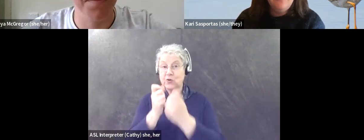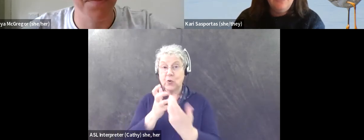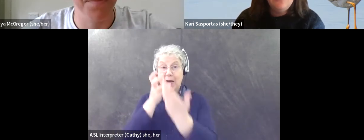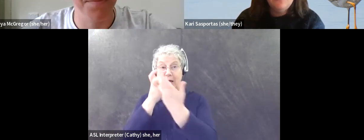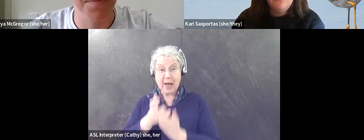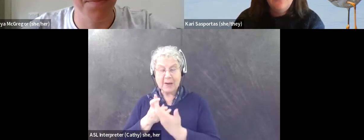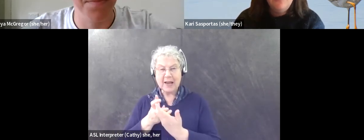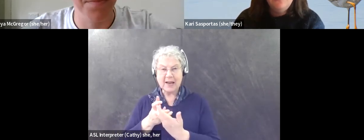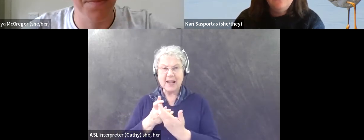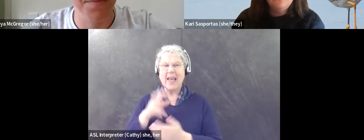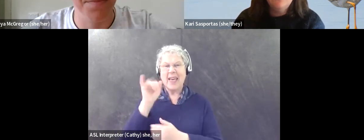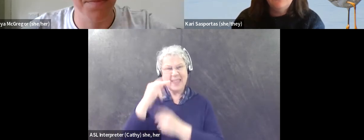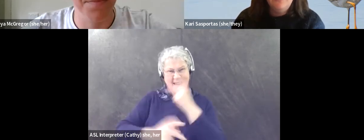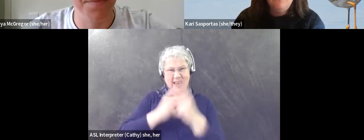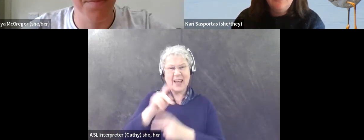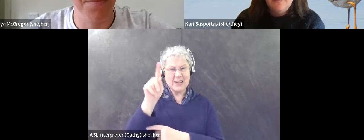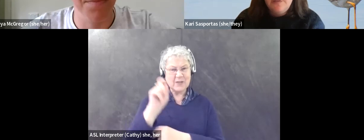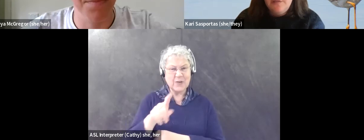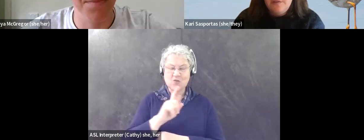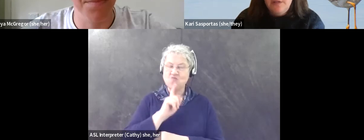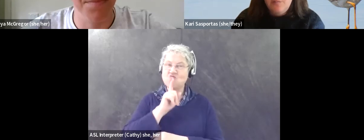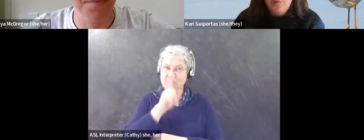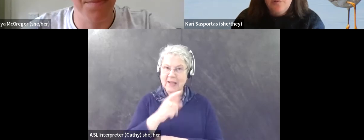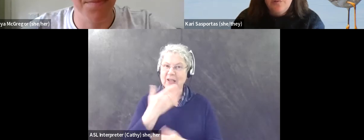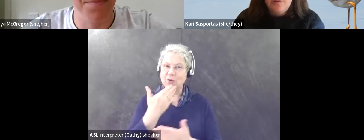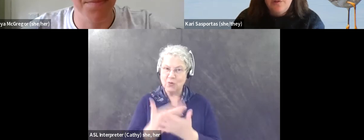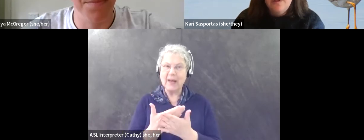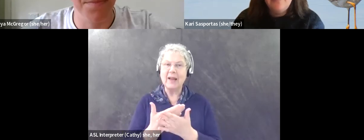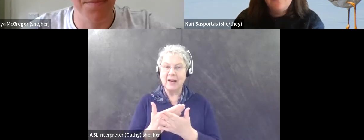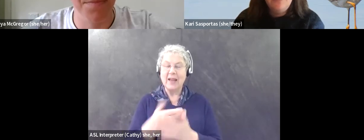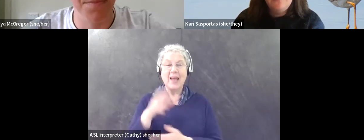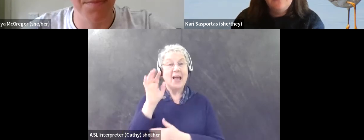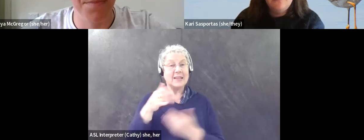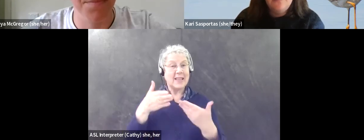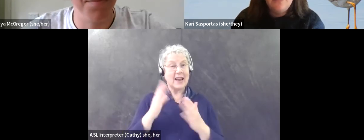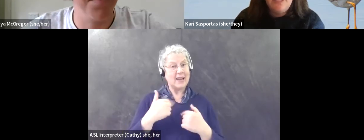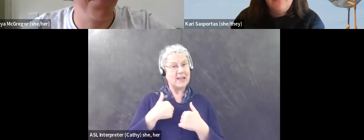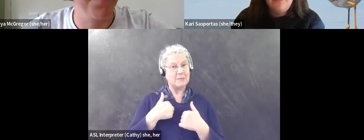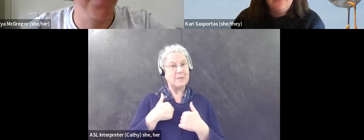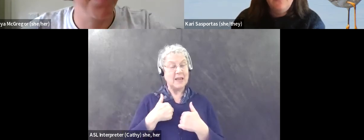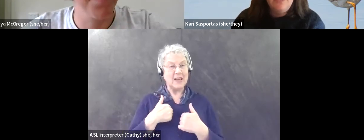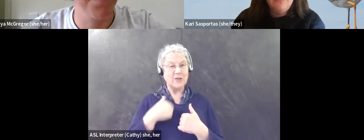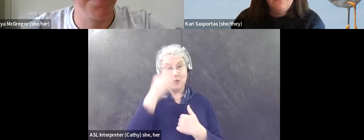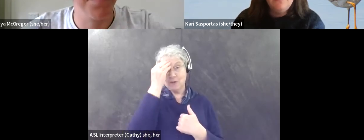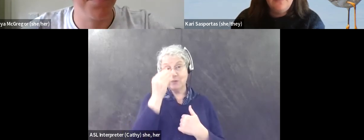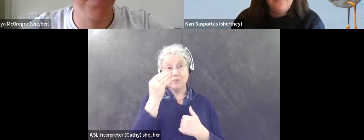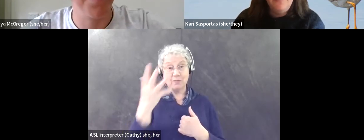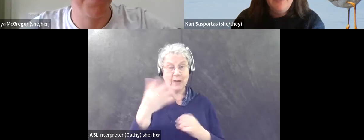having a question of that nature is, is really great because it, it both allows me to disclose ahead of time